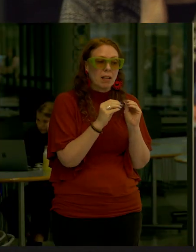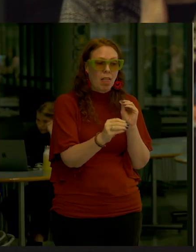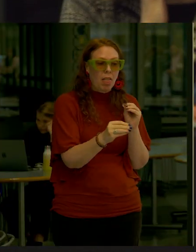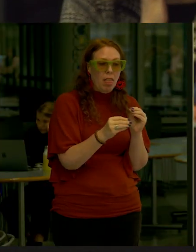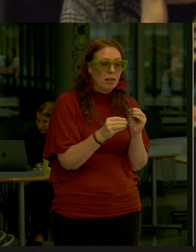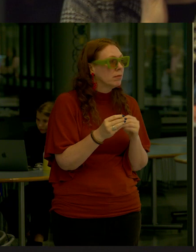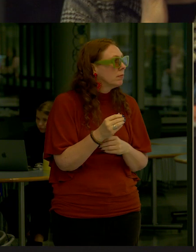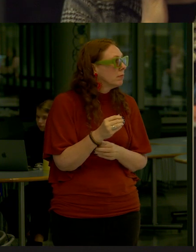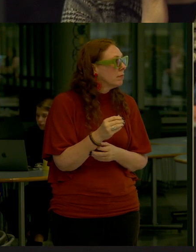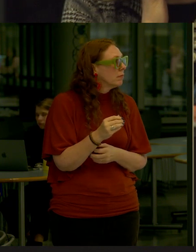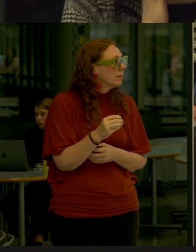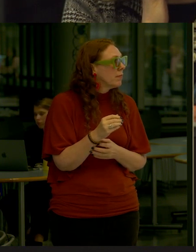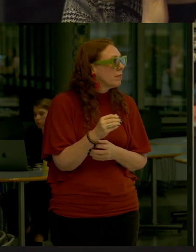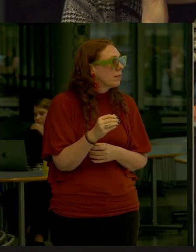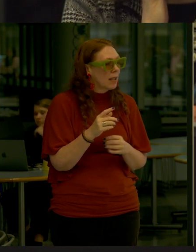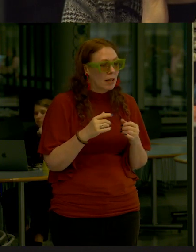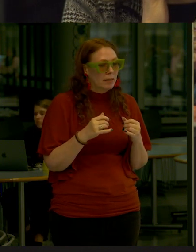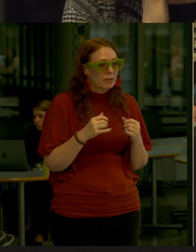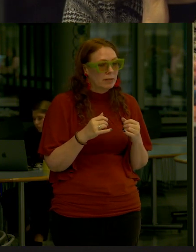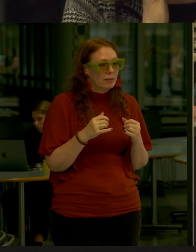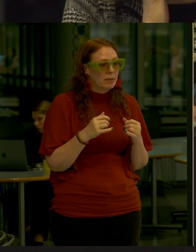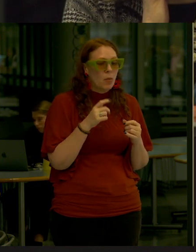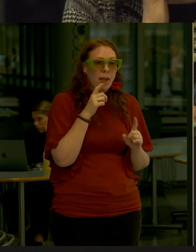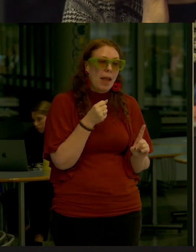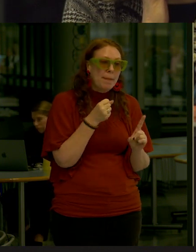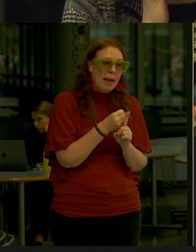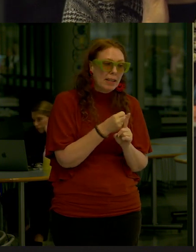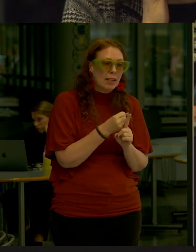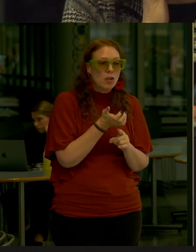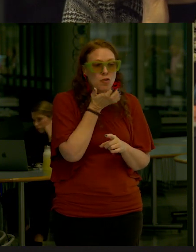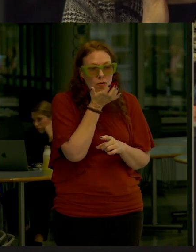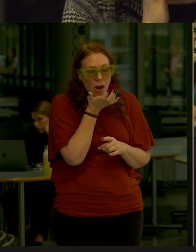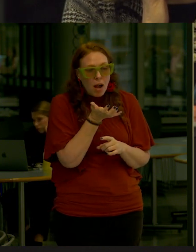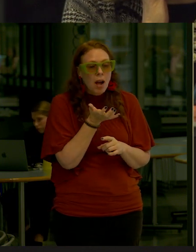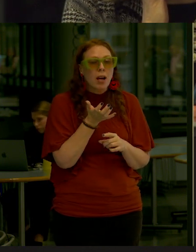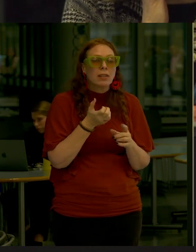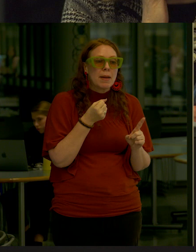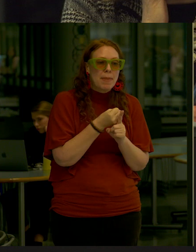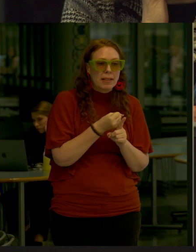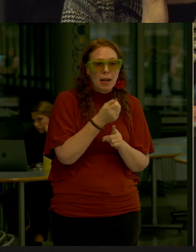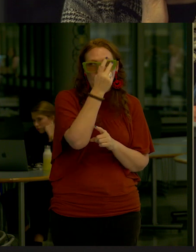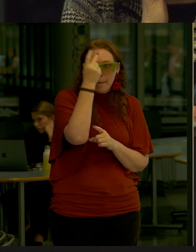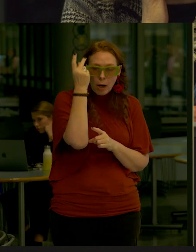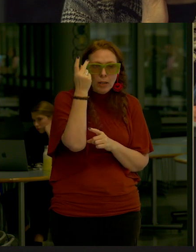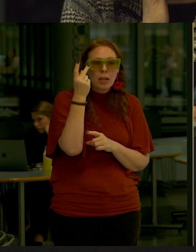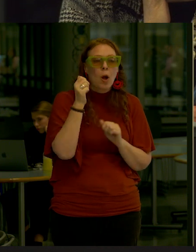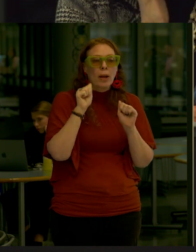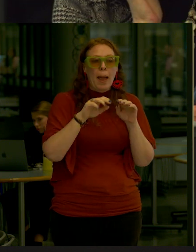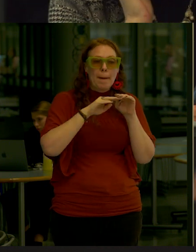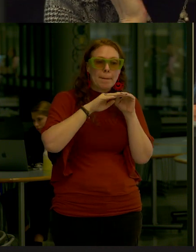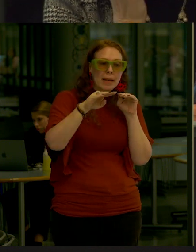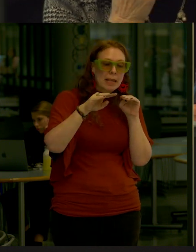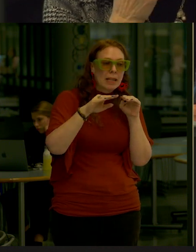to nudge a little bit Without impacting the lawn Without impacting the park too much To make sure that we can maintain